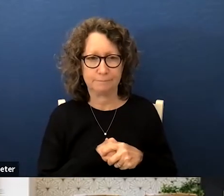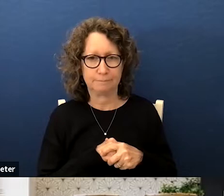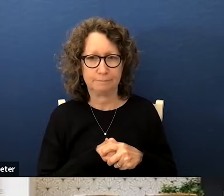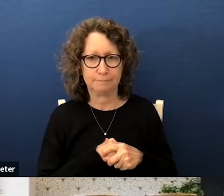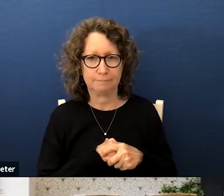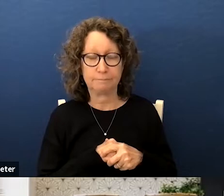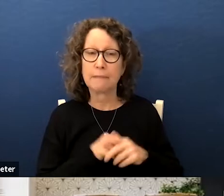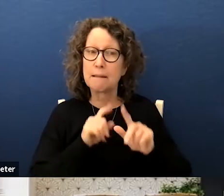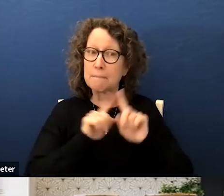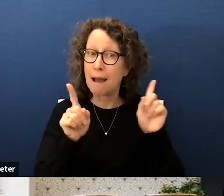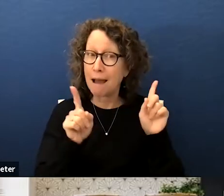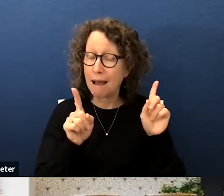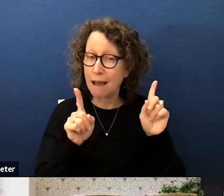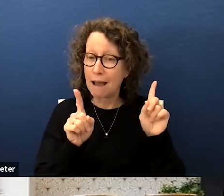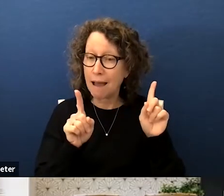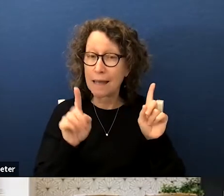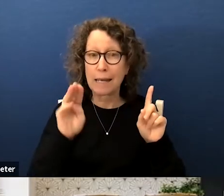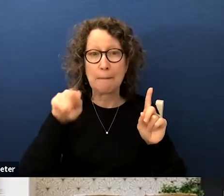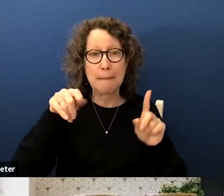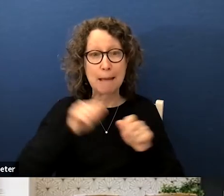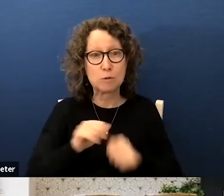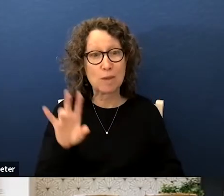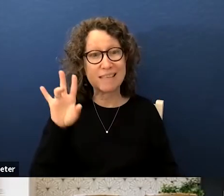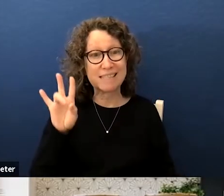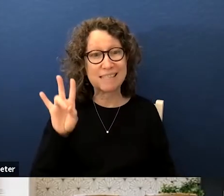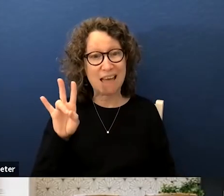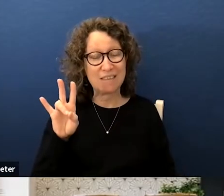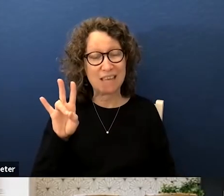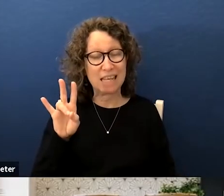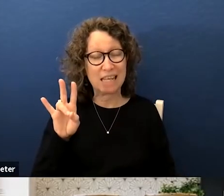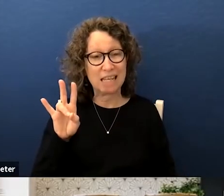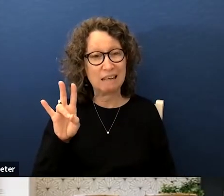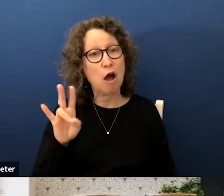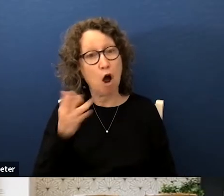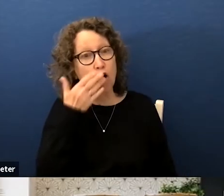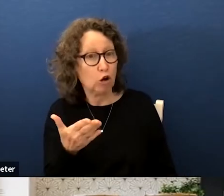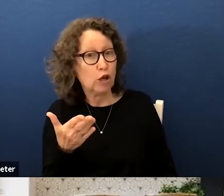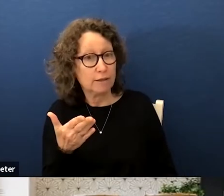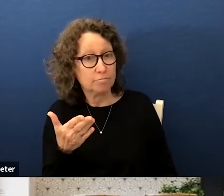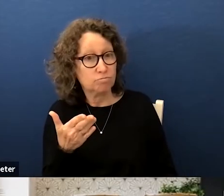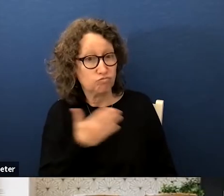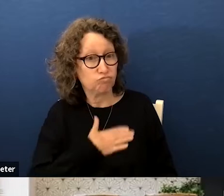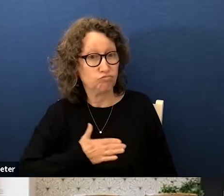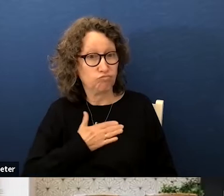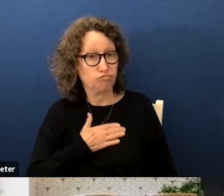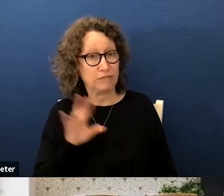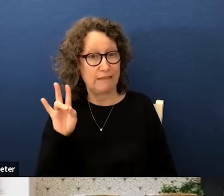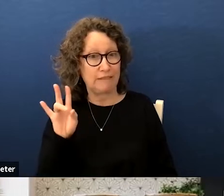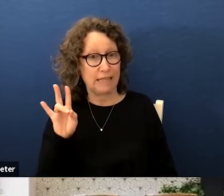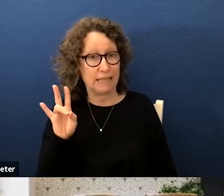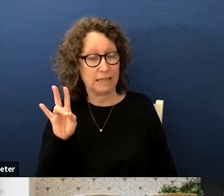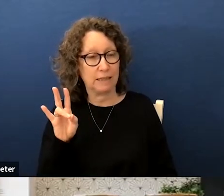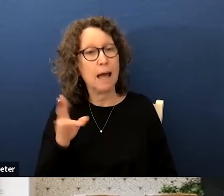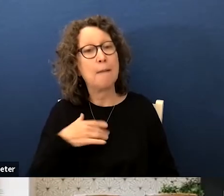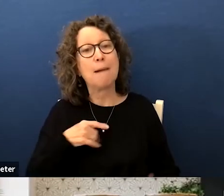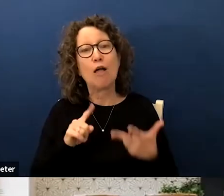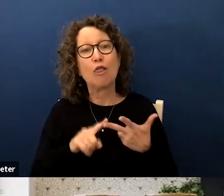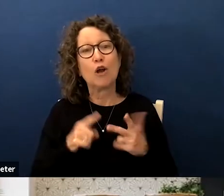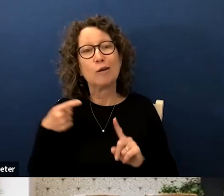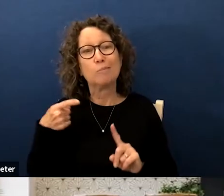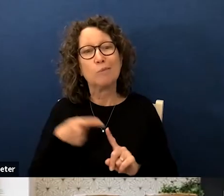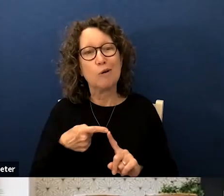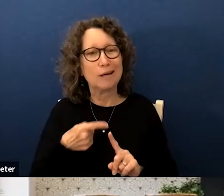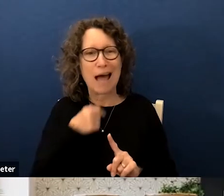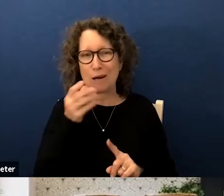but the maps with seven are very very good but my third point i